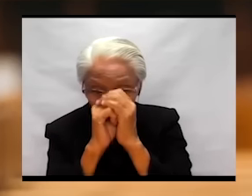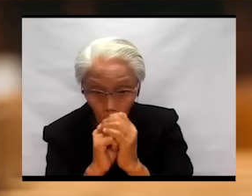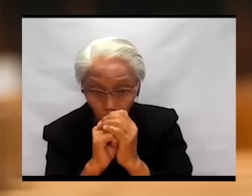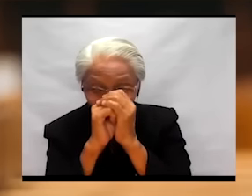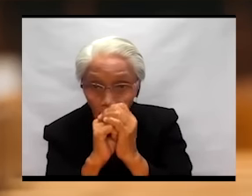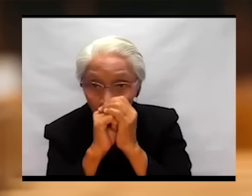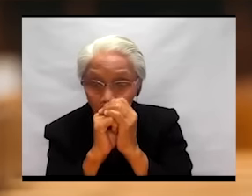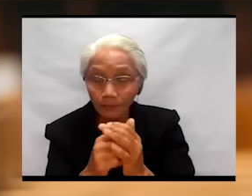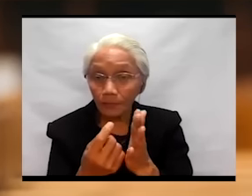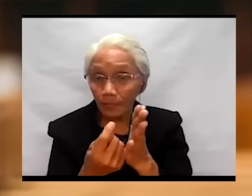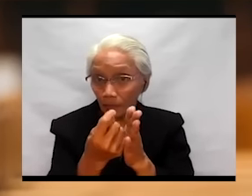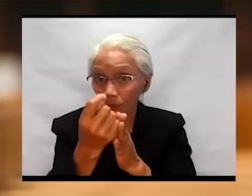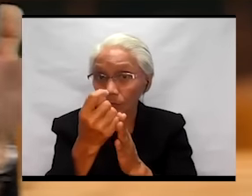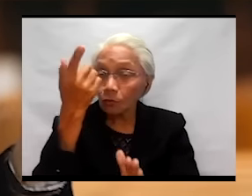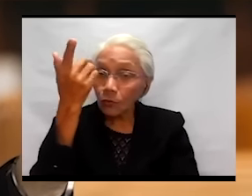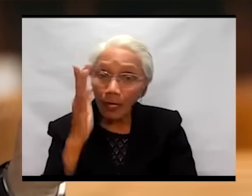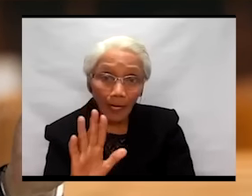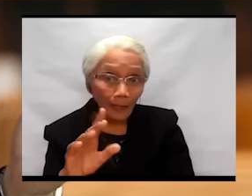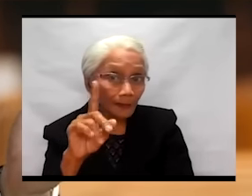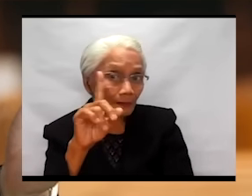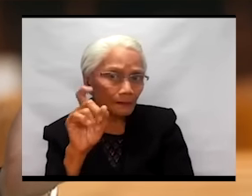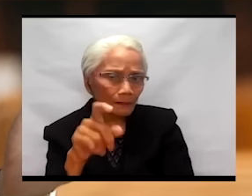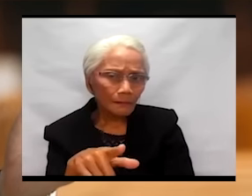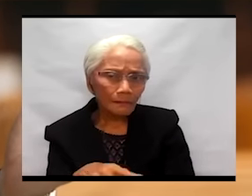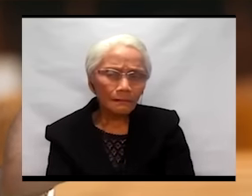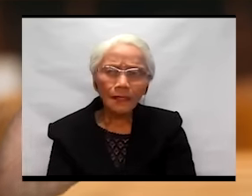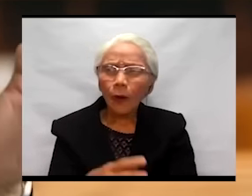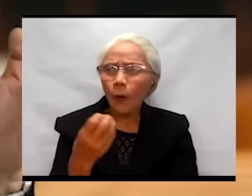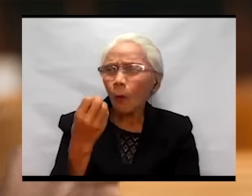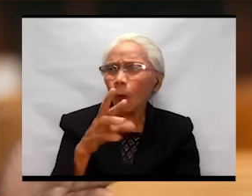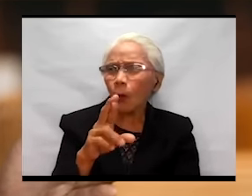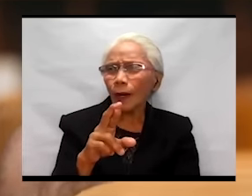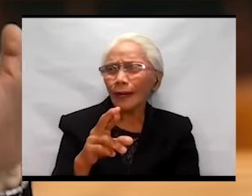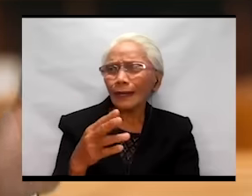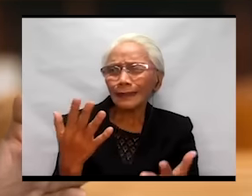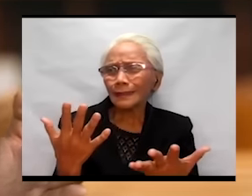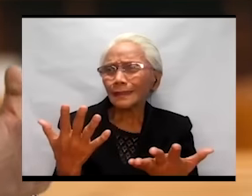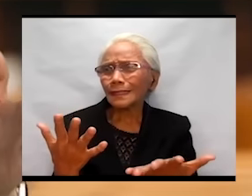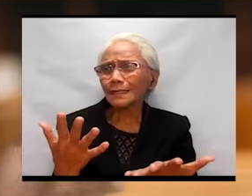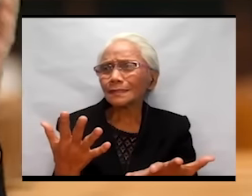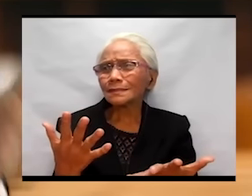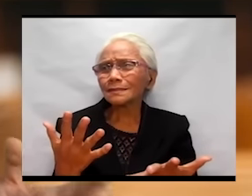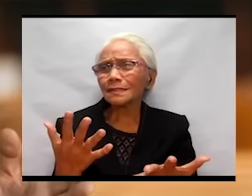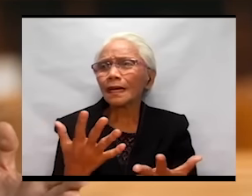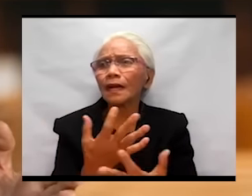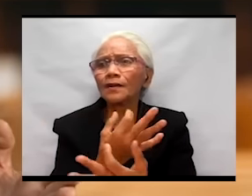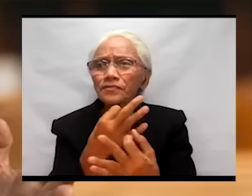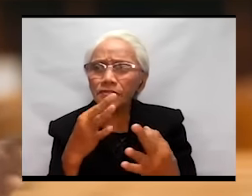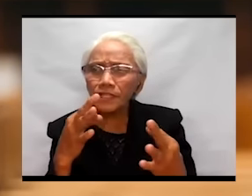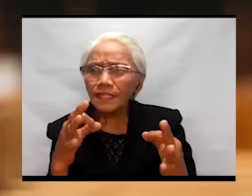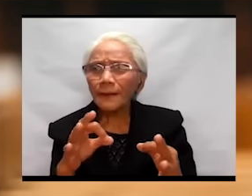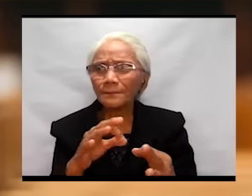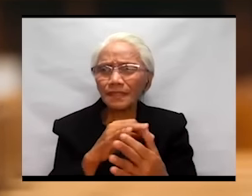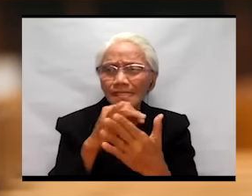Or is freedom just doing what I want and getting what I expect?